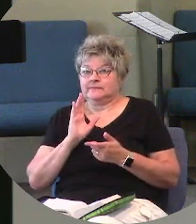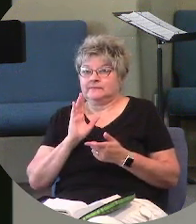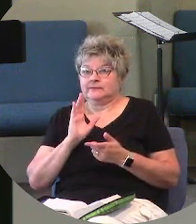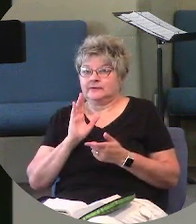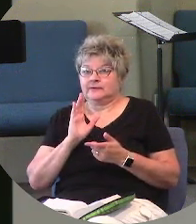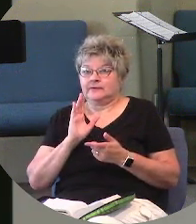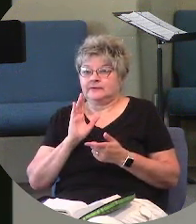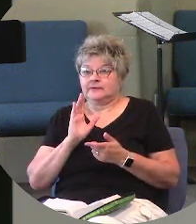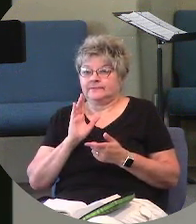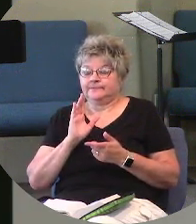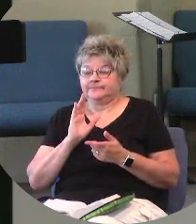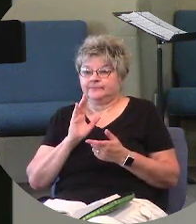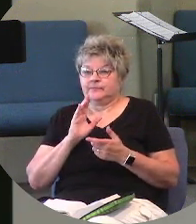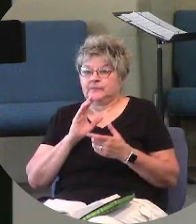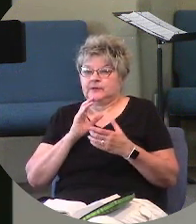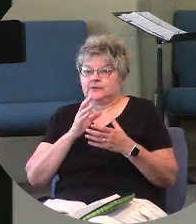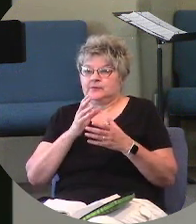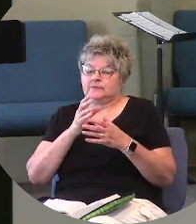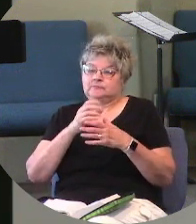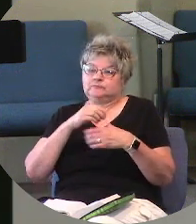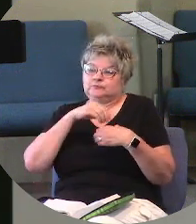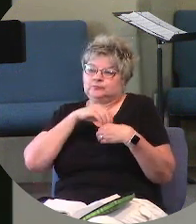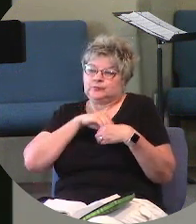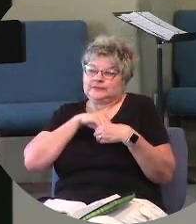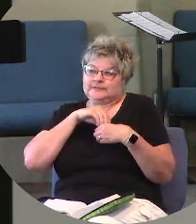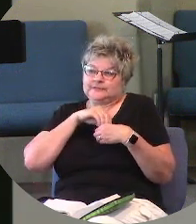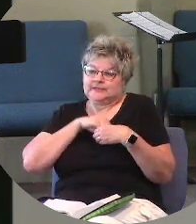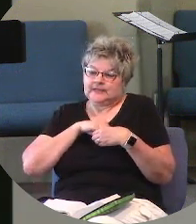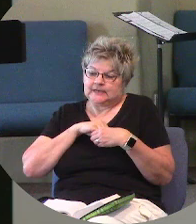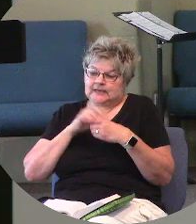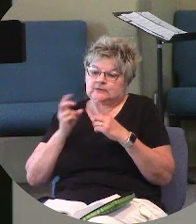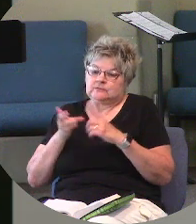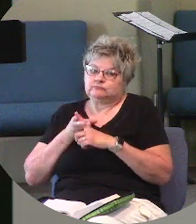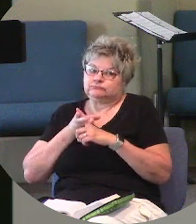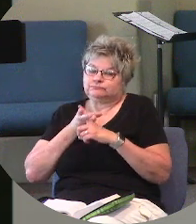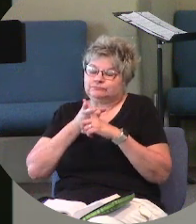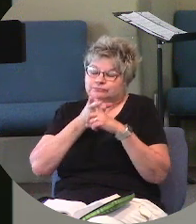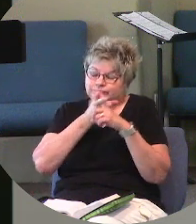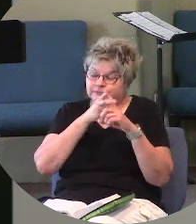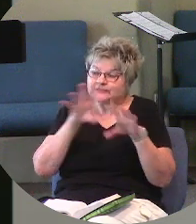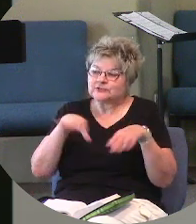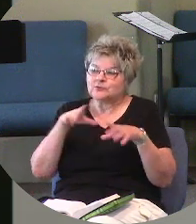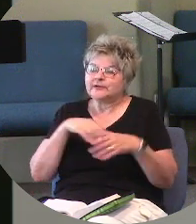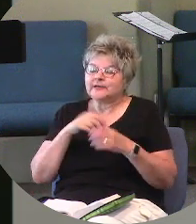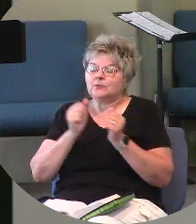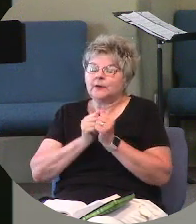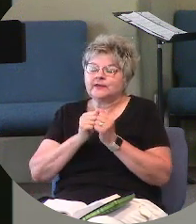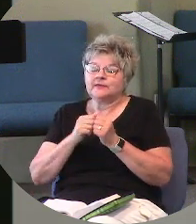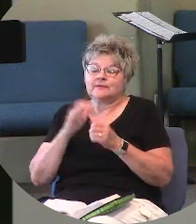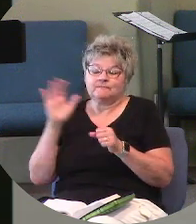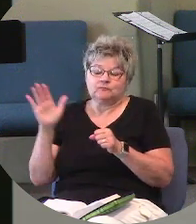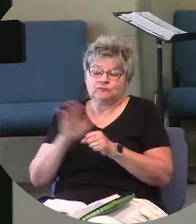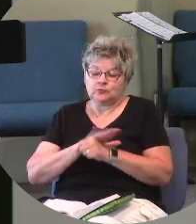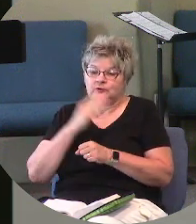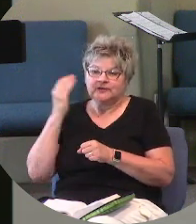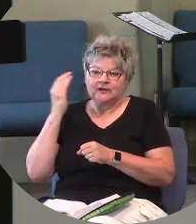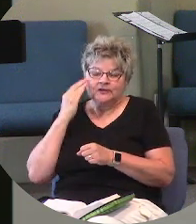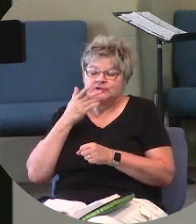reaches into you and reaches out to you, he's doing it with the full knowledge that you're not worthy.